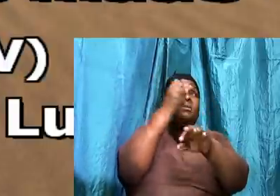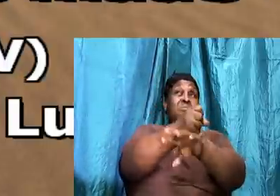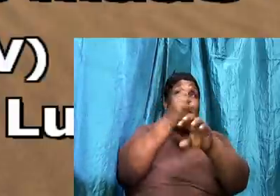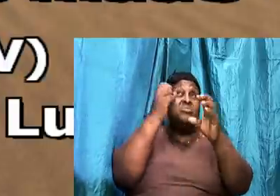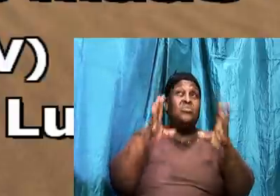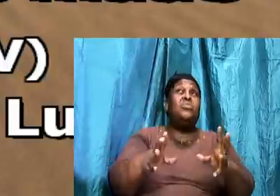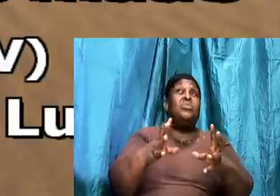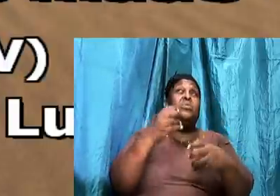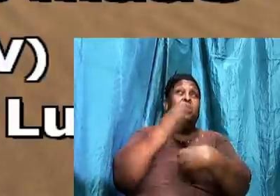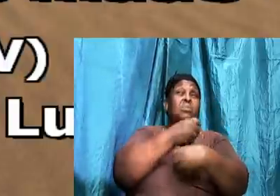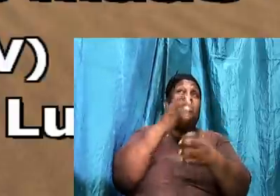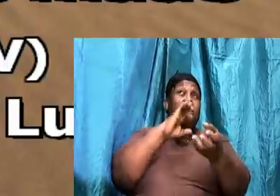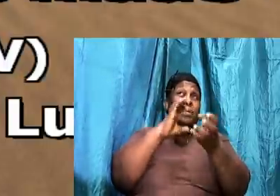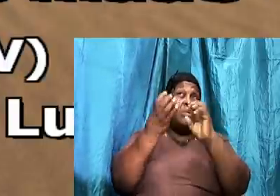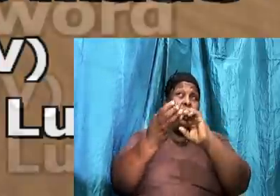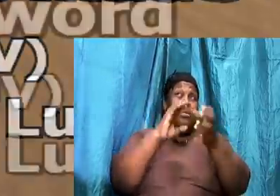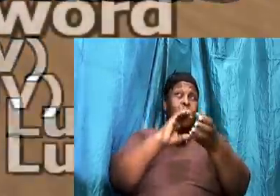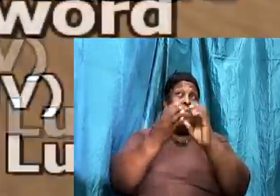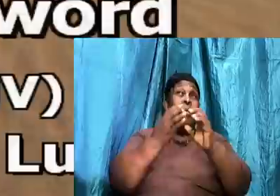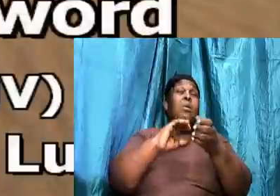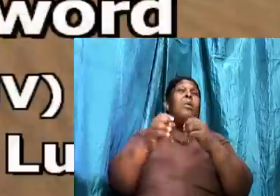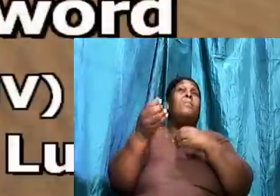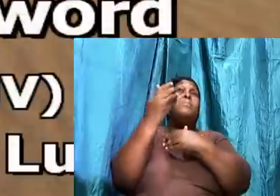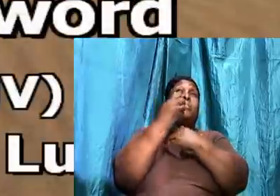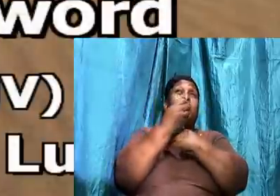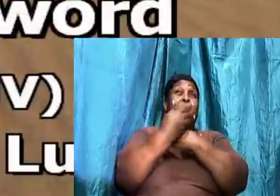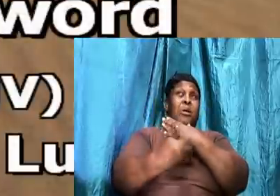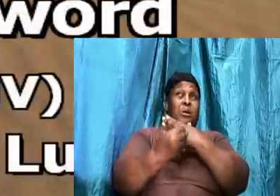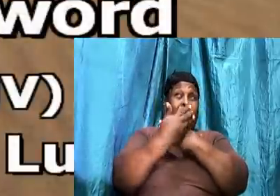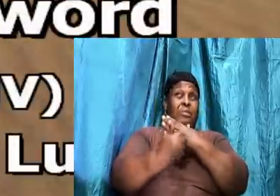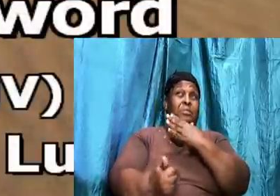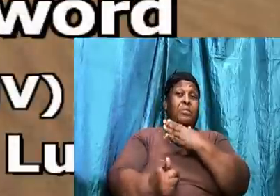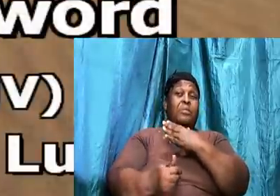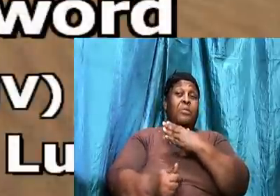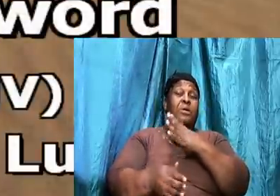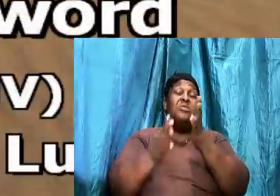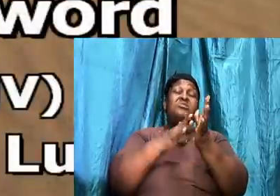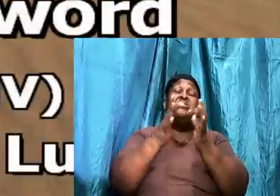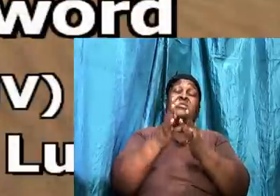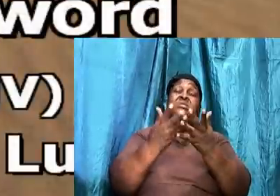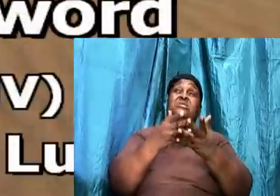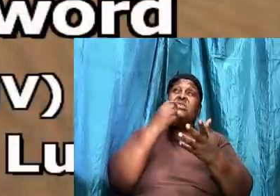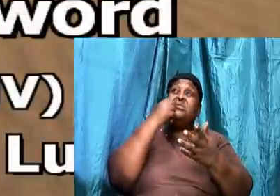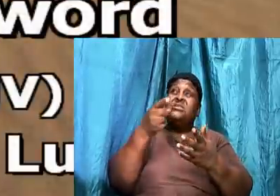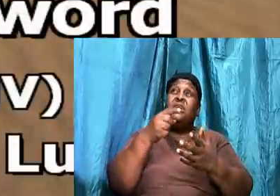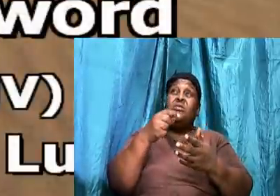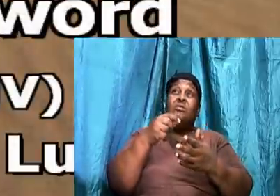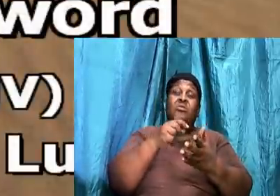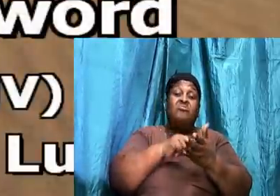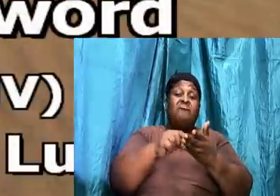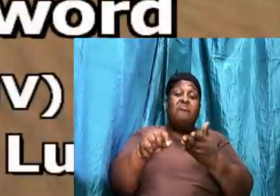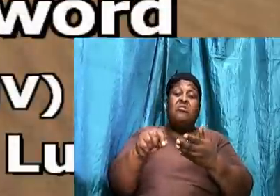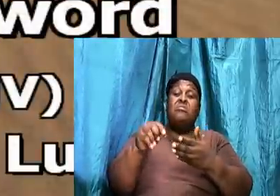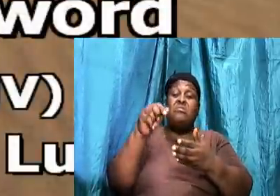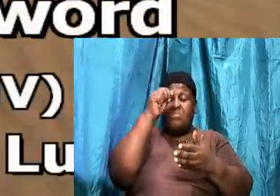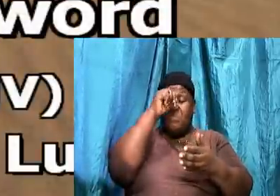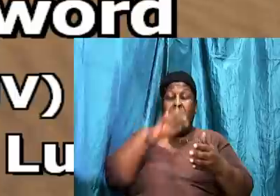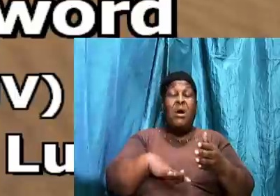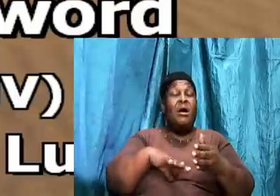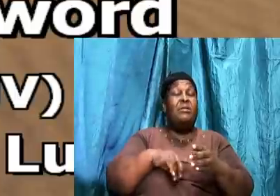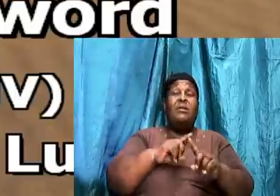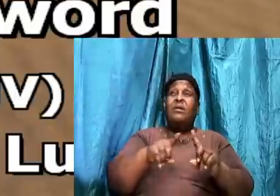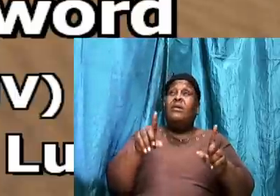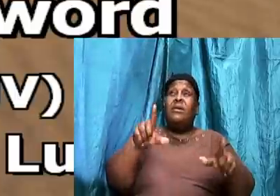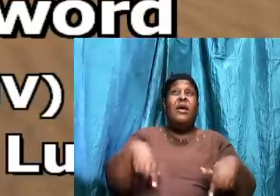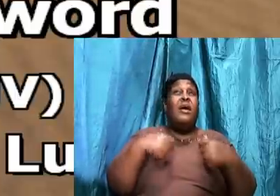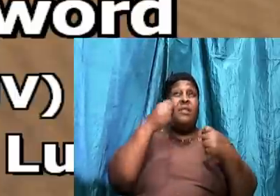that it be made bread. And Jesus answered him saying. It is written that man shall not live by bread alone. But